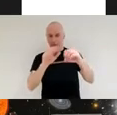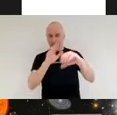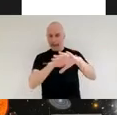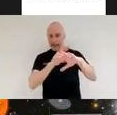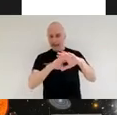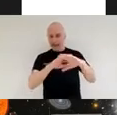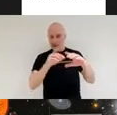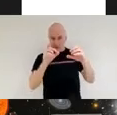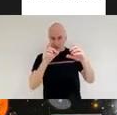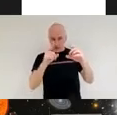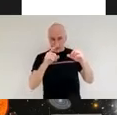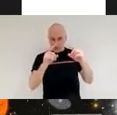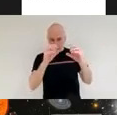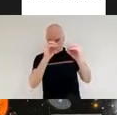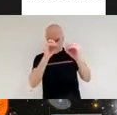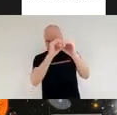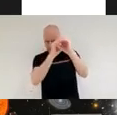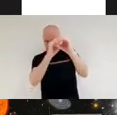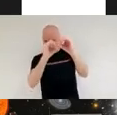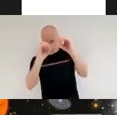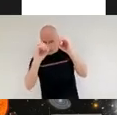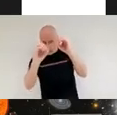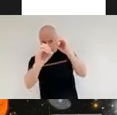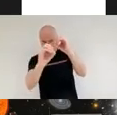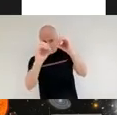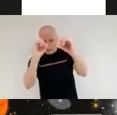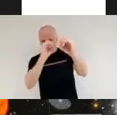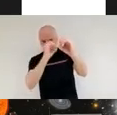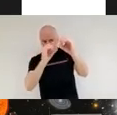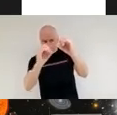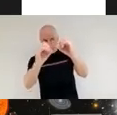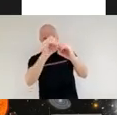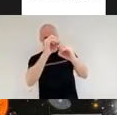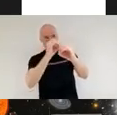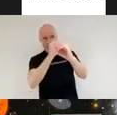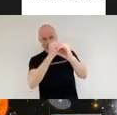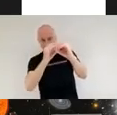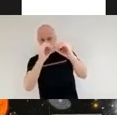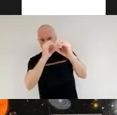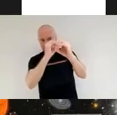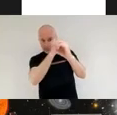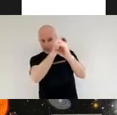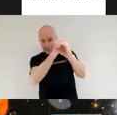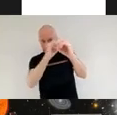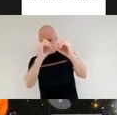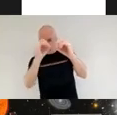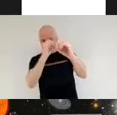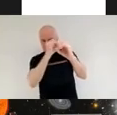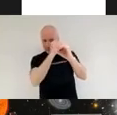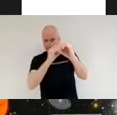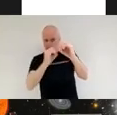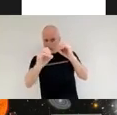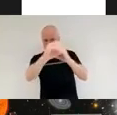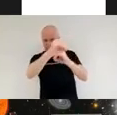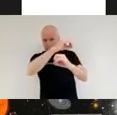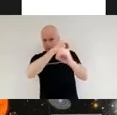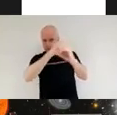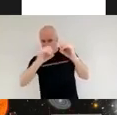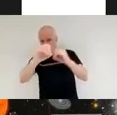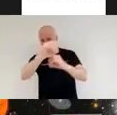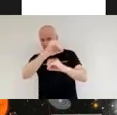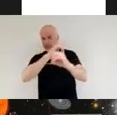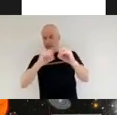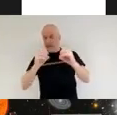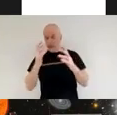and then we look to see if it passes again to make sure it's not something else that has passed in front and once we've got these